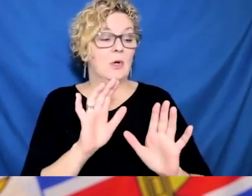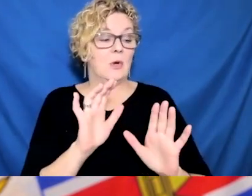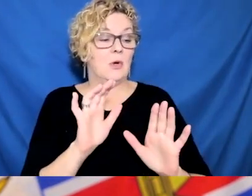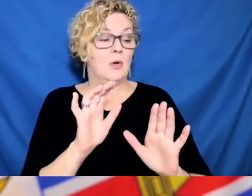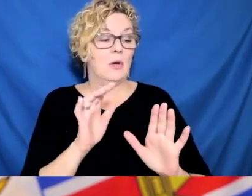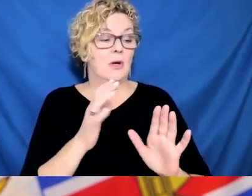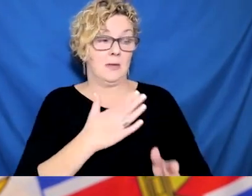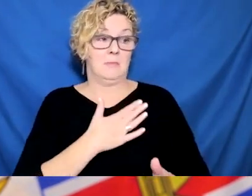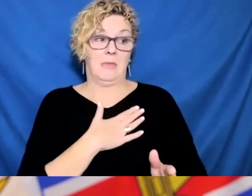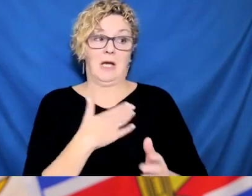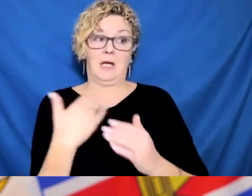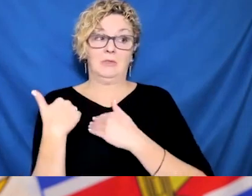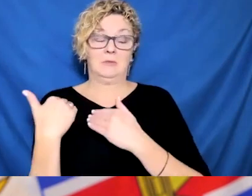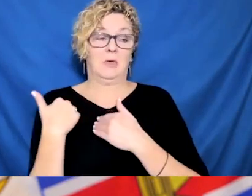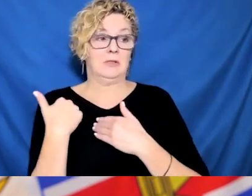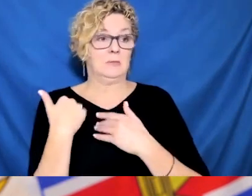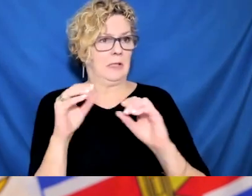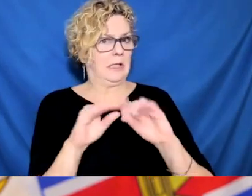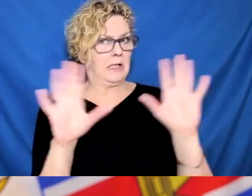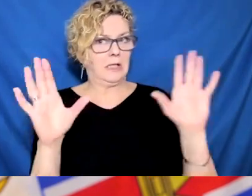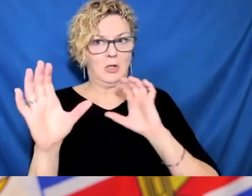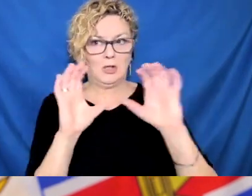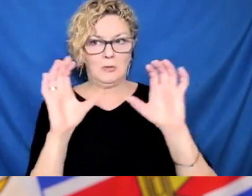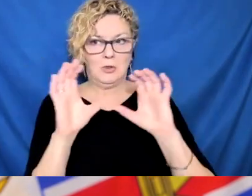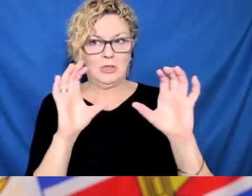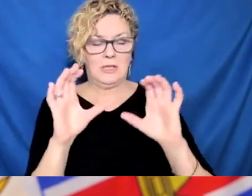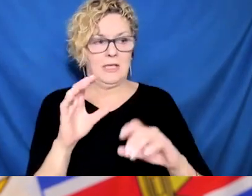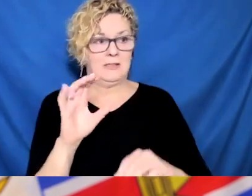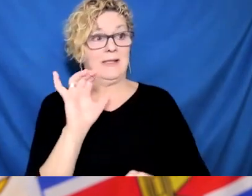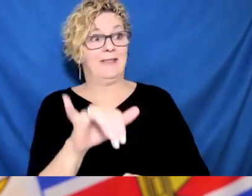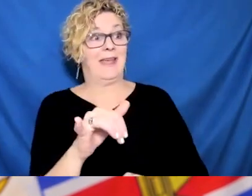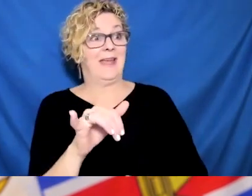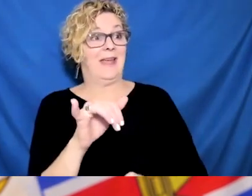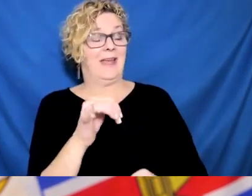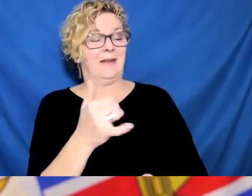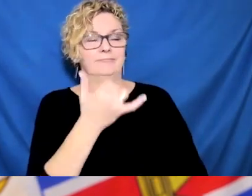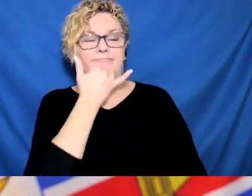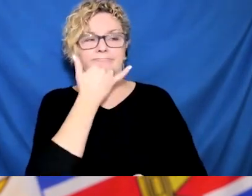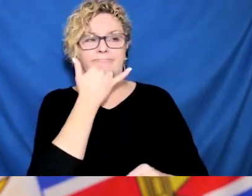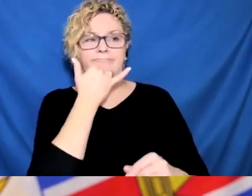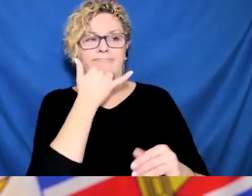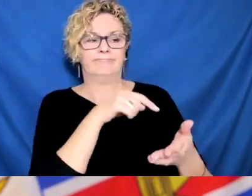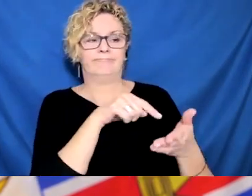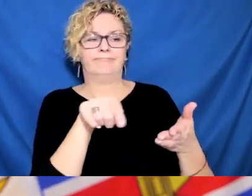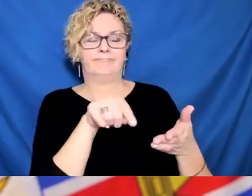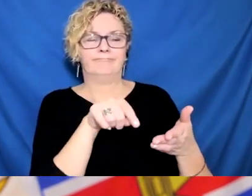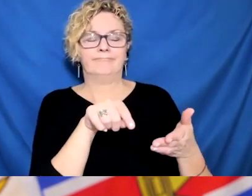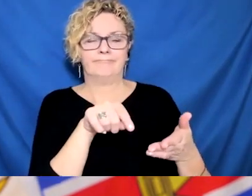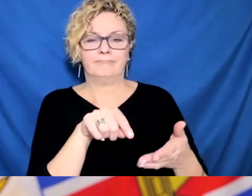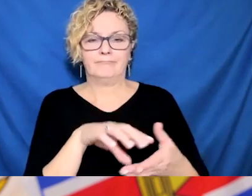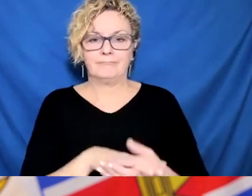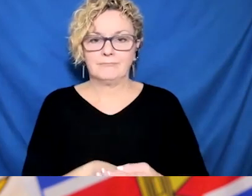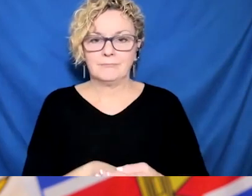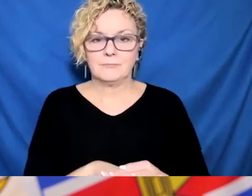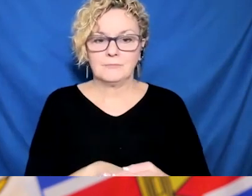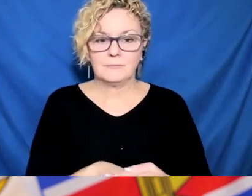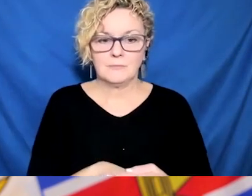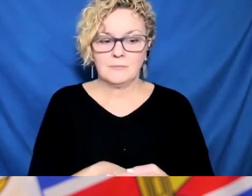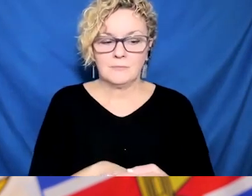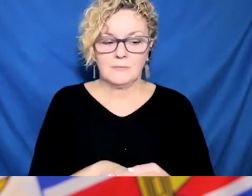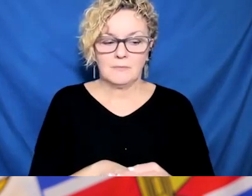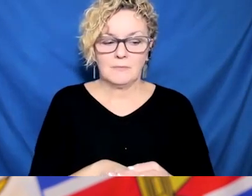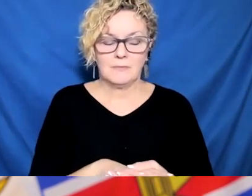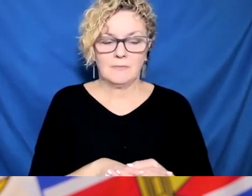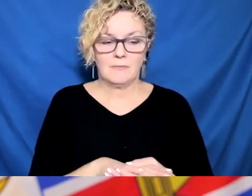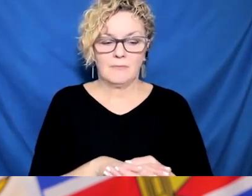find that balance of saying, yes, it is not causing as much severe